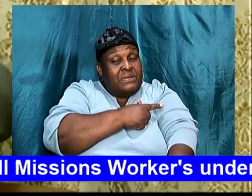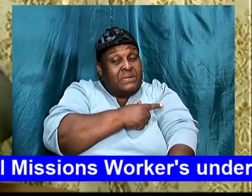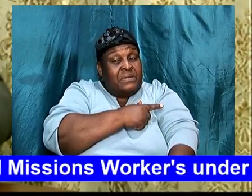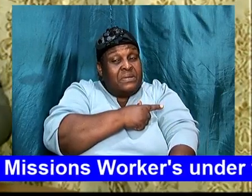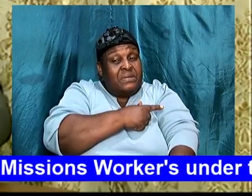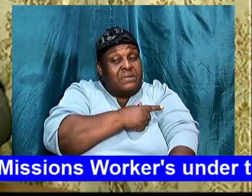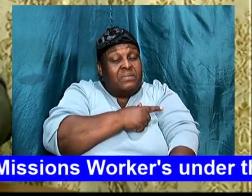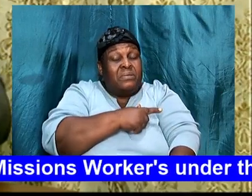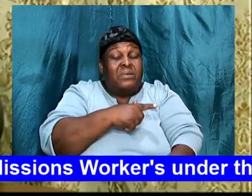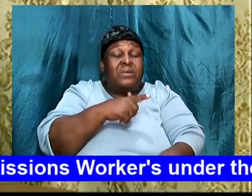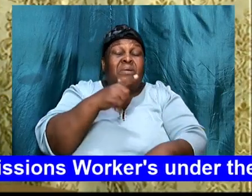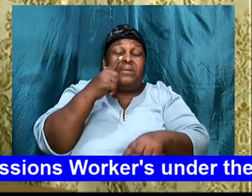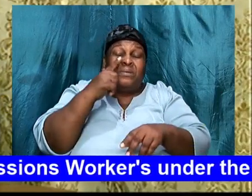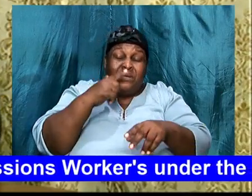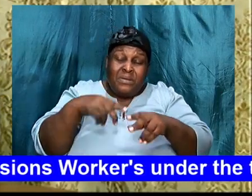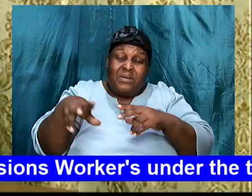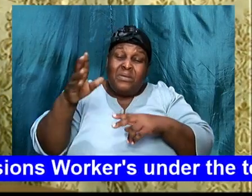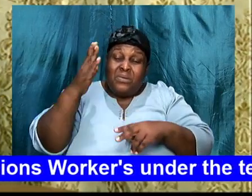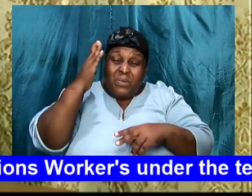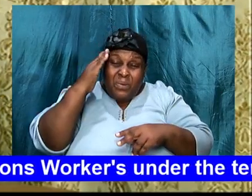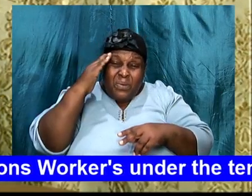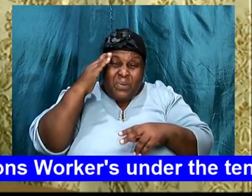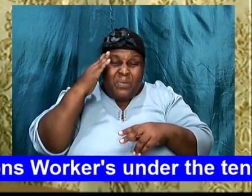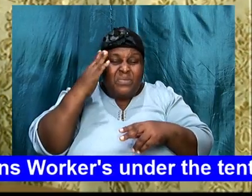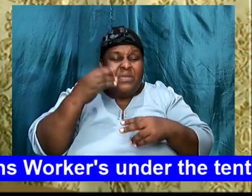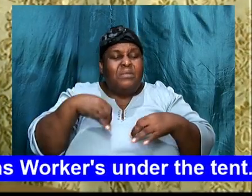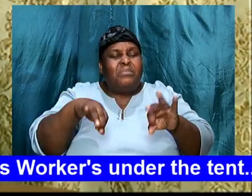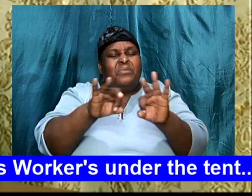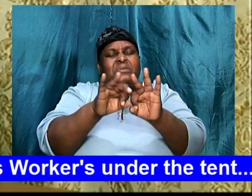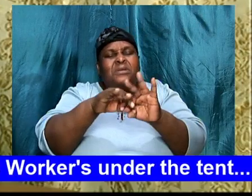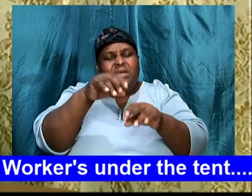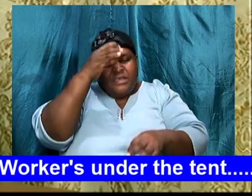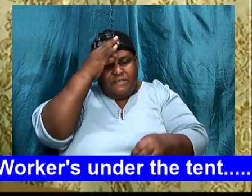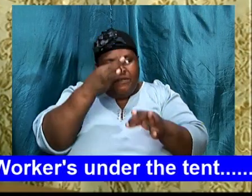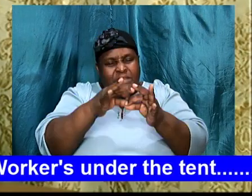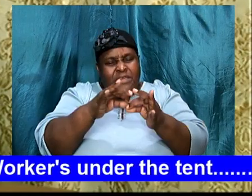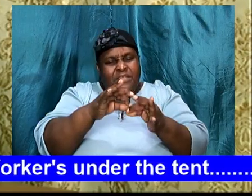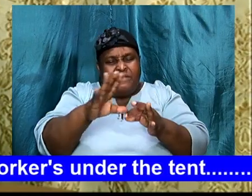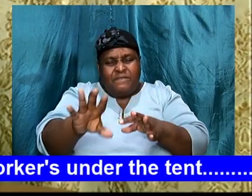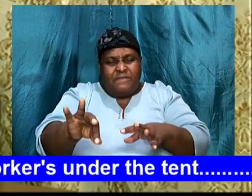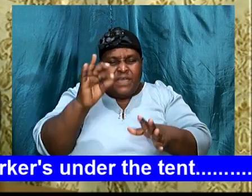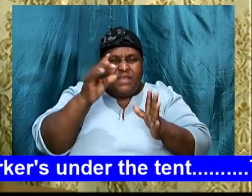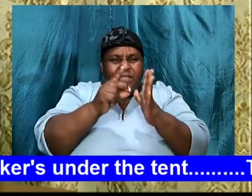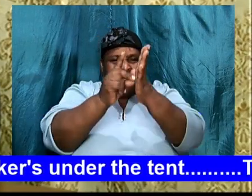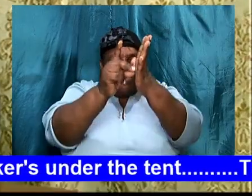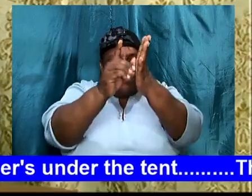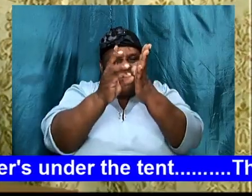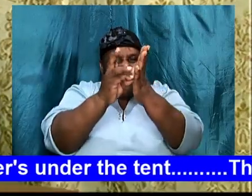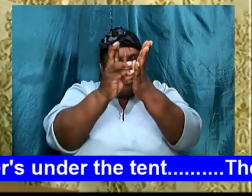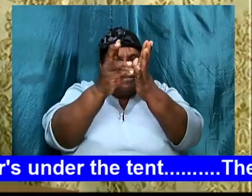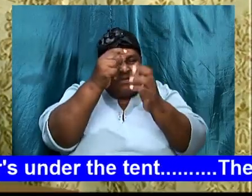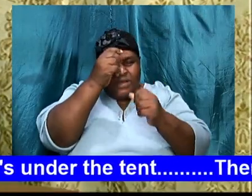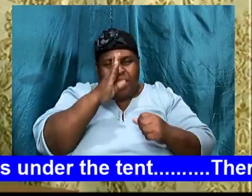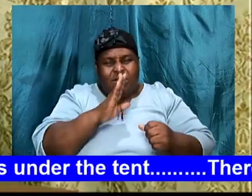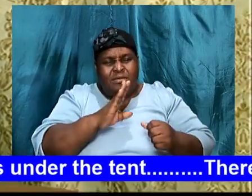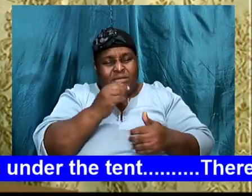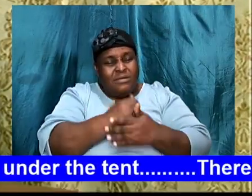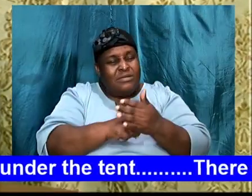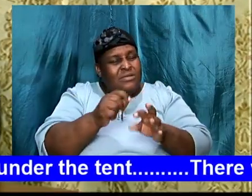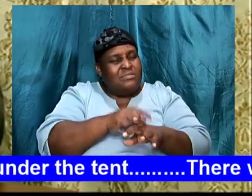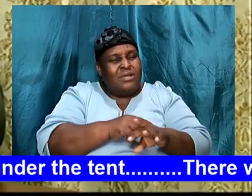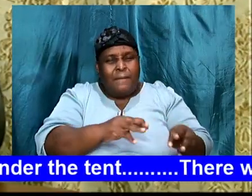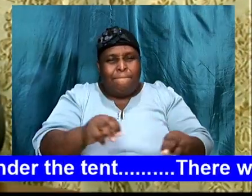the importance, of faith, in finding, the will of God. Sometimes, we are going to have, to just move by faith,